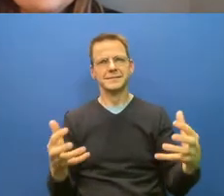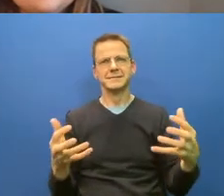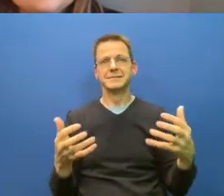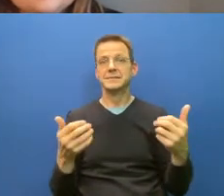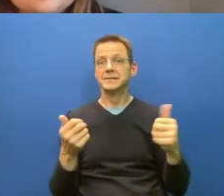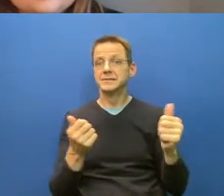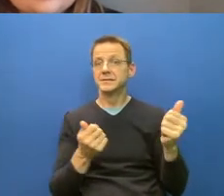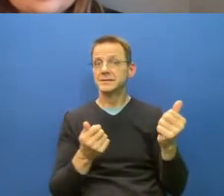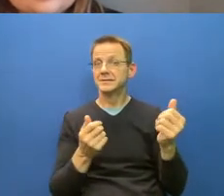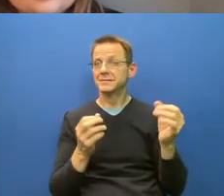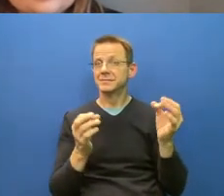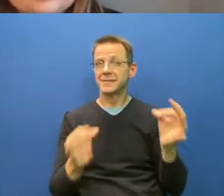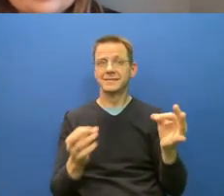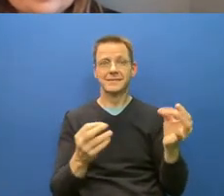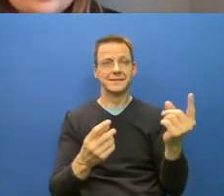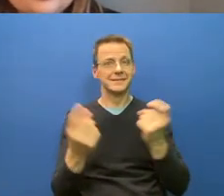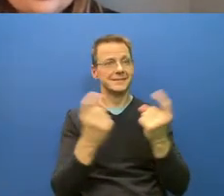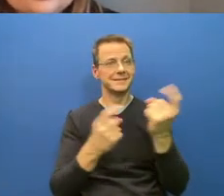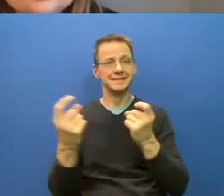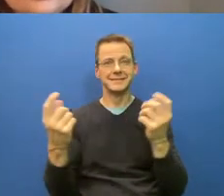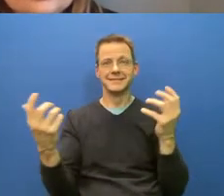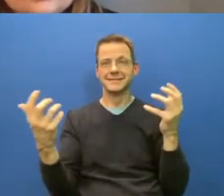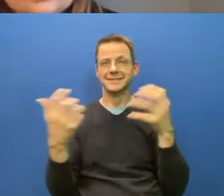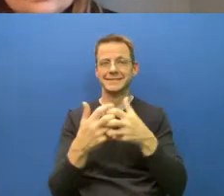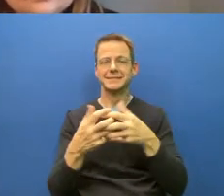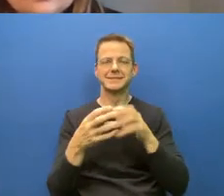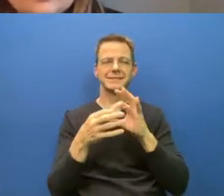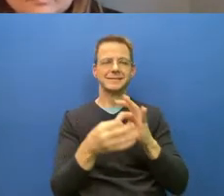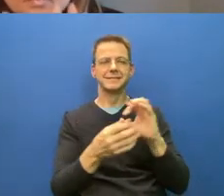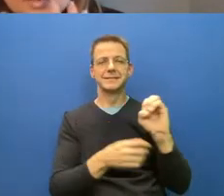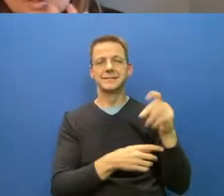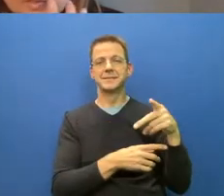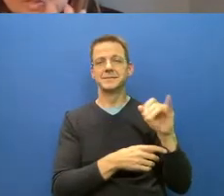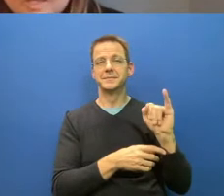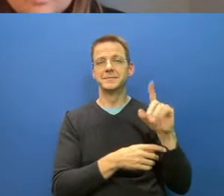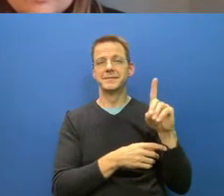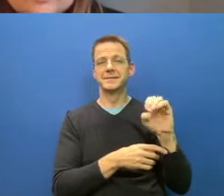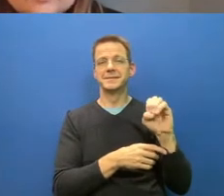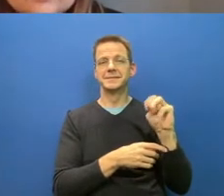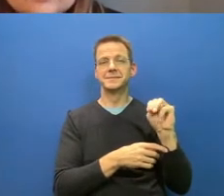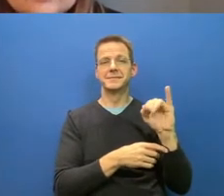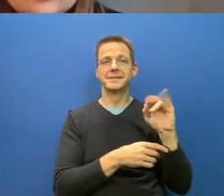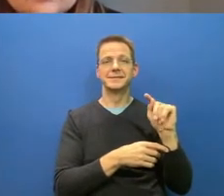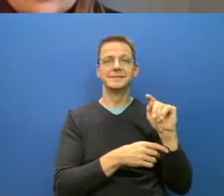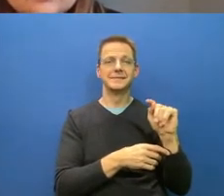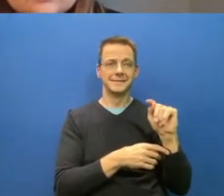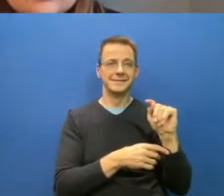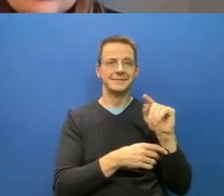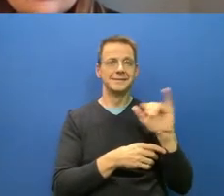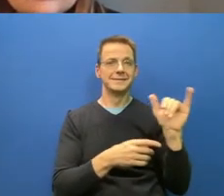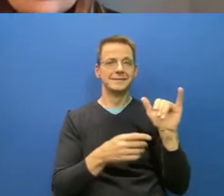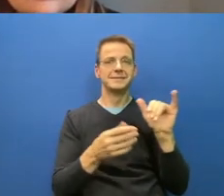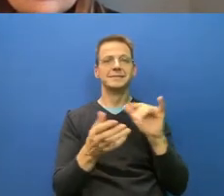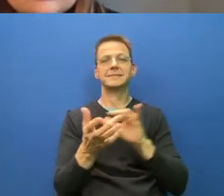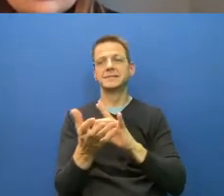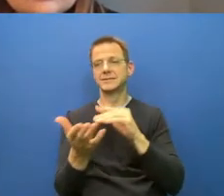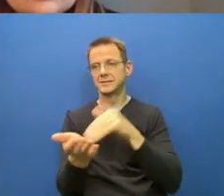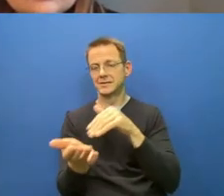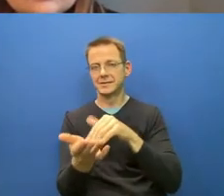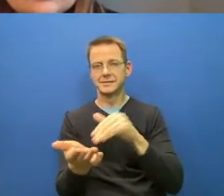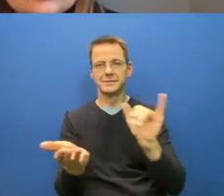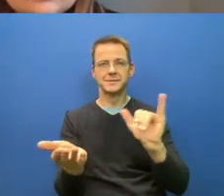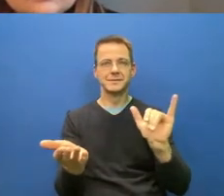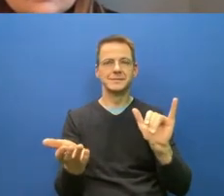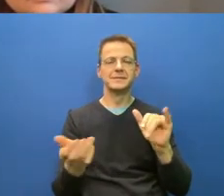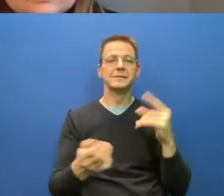medical doctors on the panel today. One person wrote us and said that it appears that our values